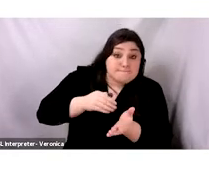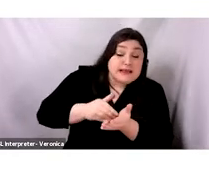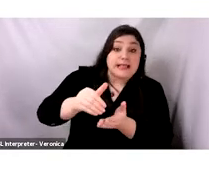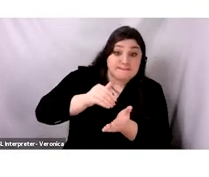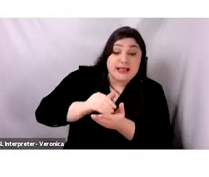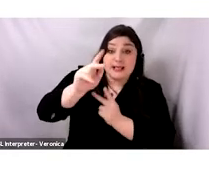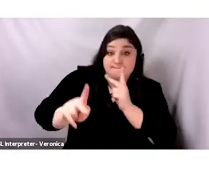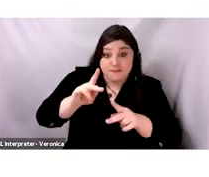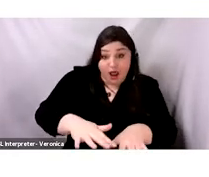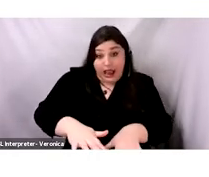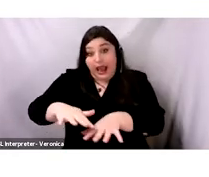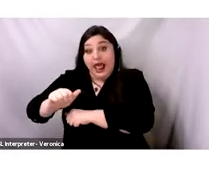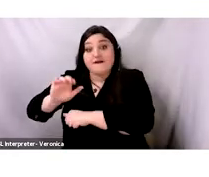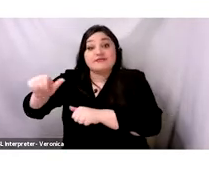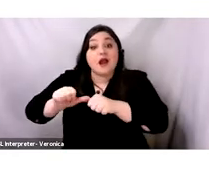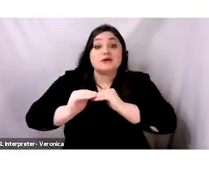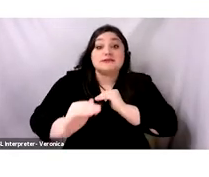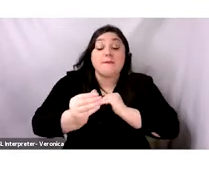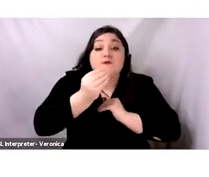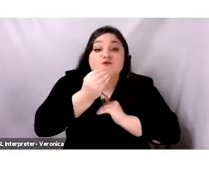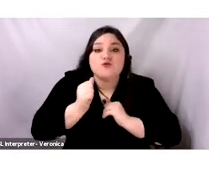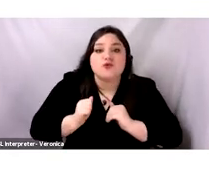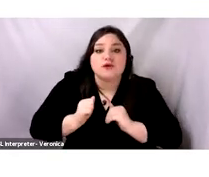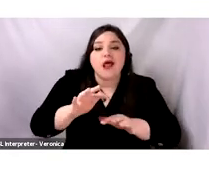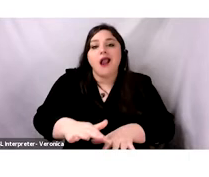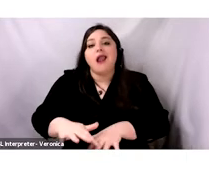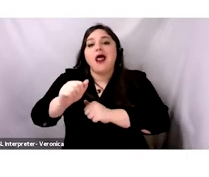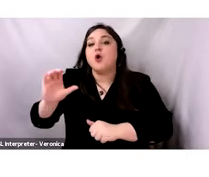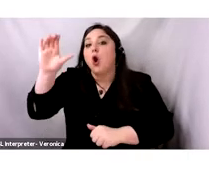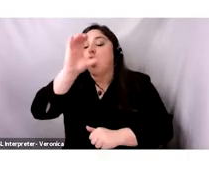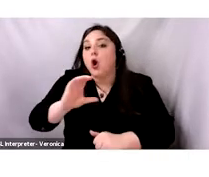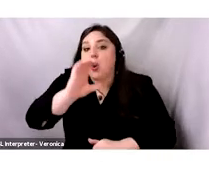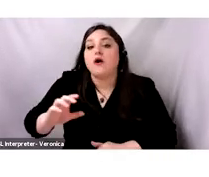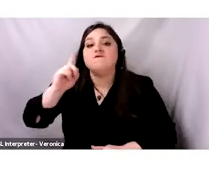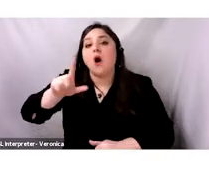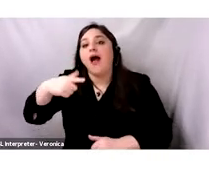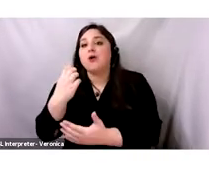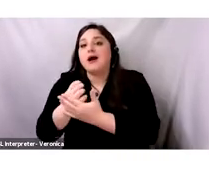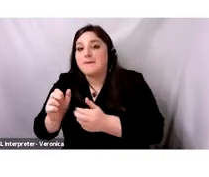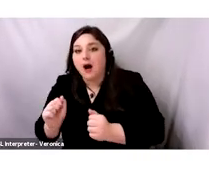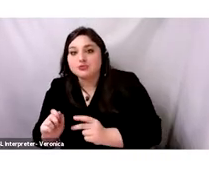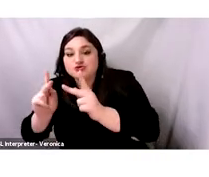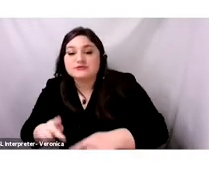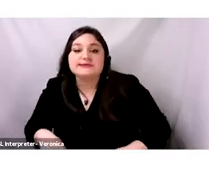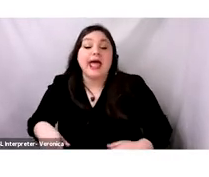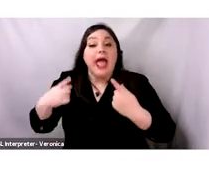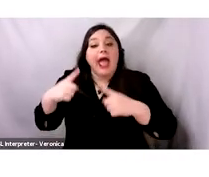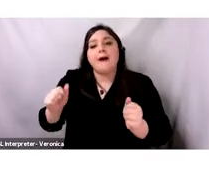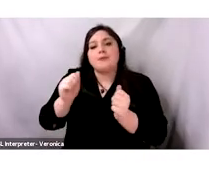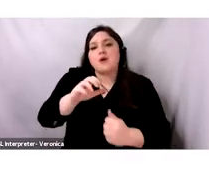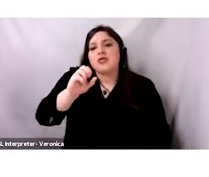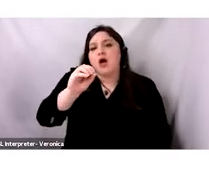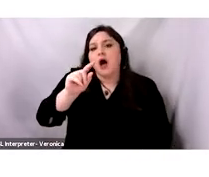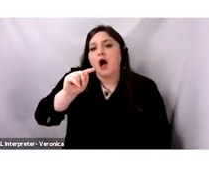economic conditions in places such as the Ottoman Empire, Italy, and Greece, to countries in desperate need